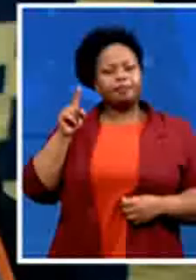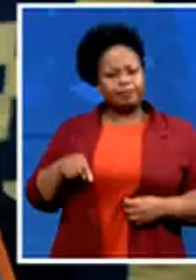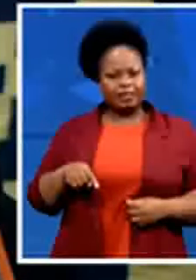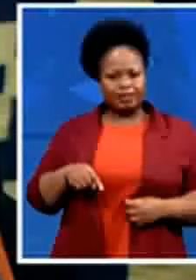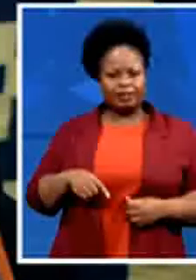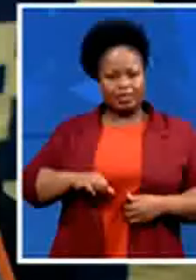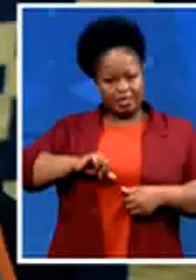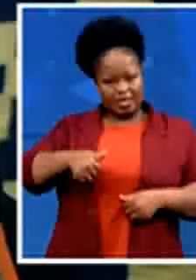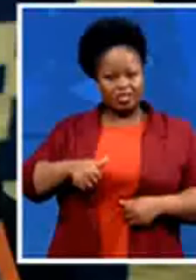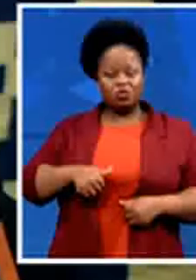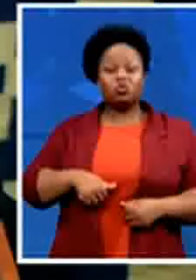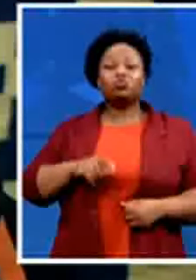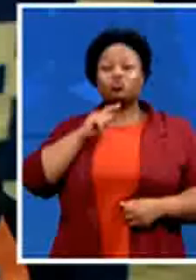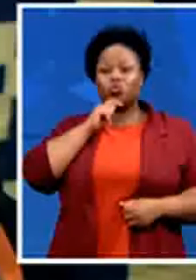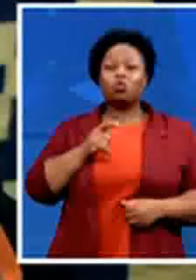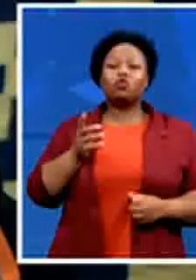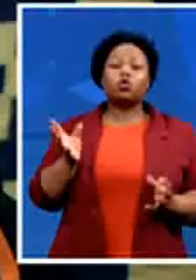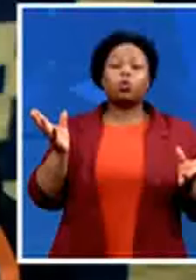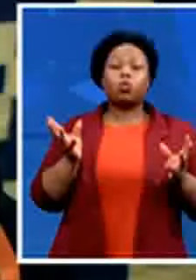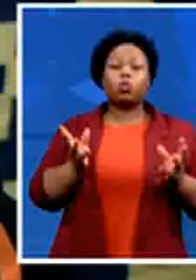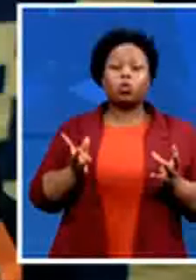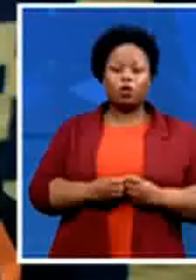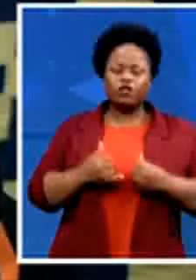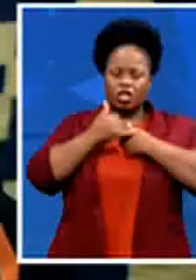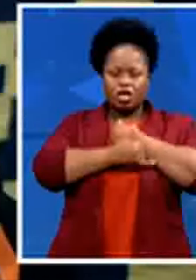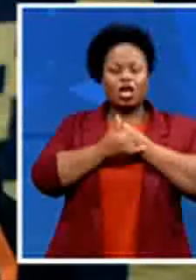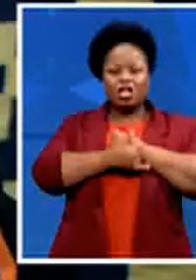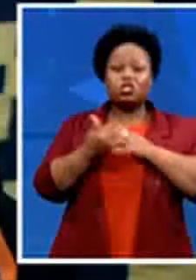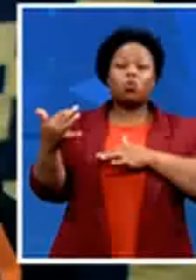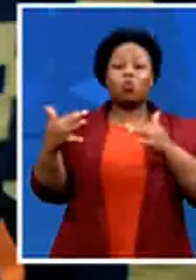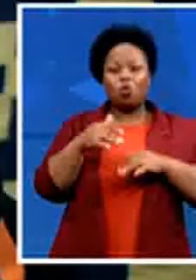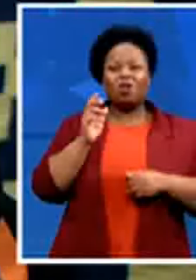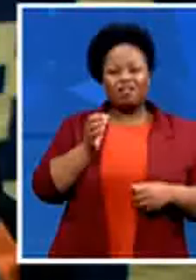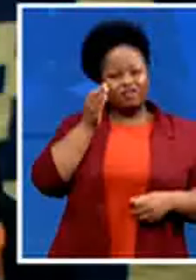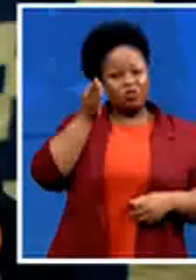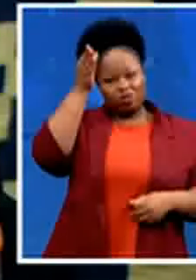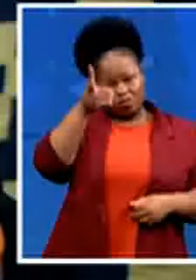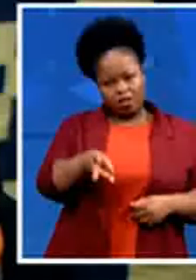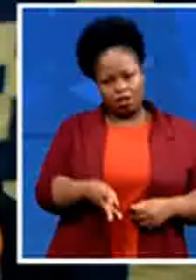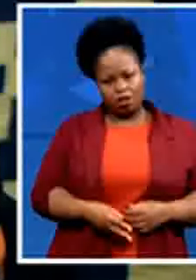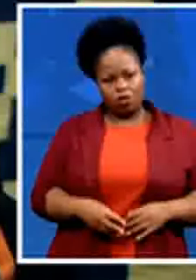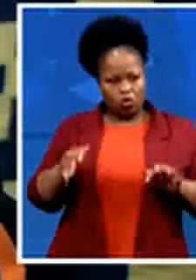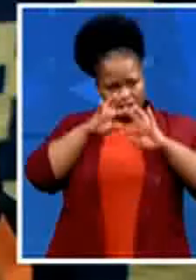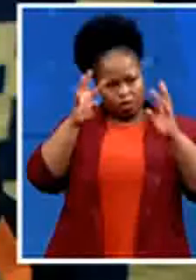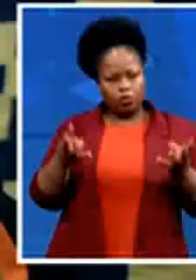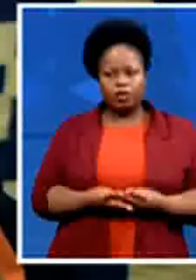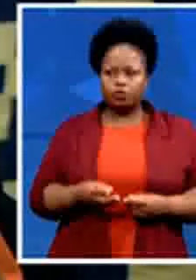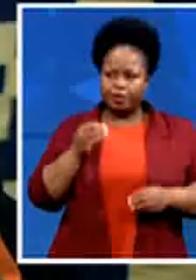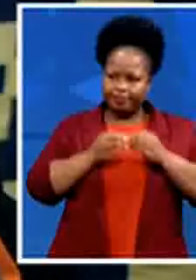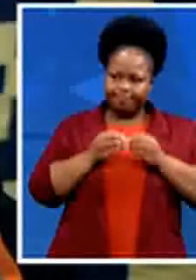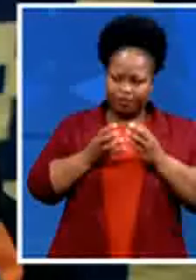and around the world we have to will uh repair and maintain and replace that old